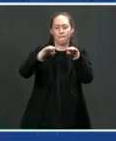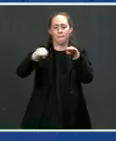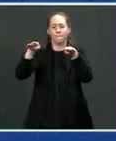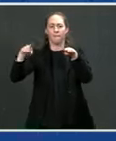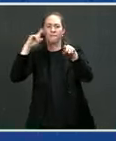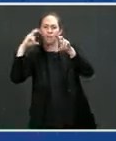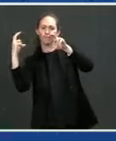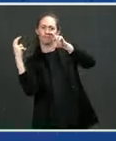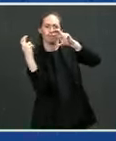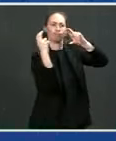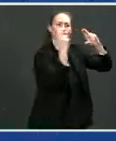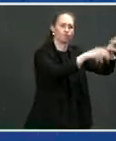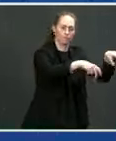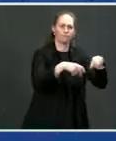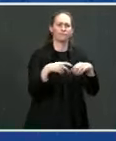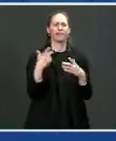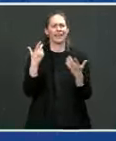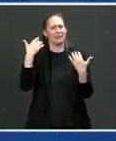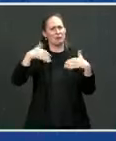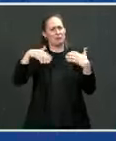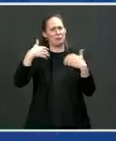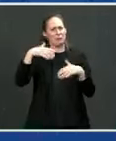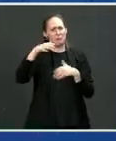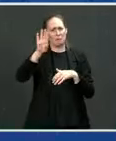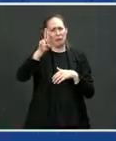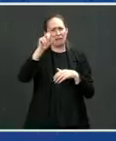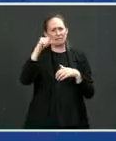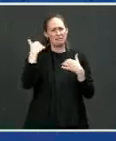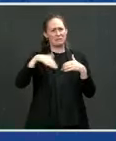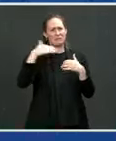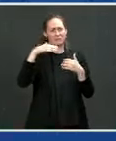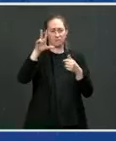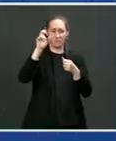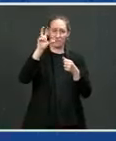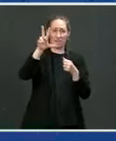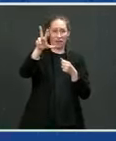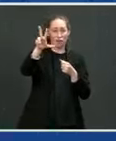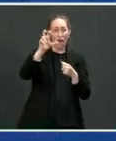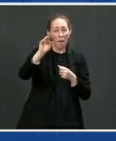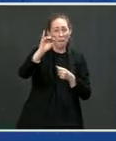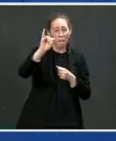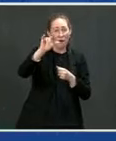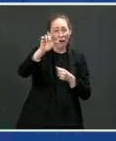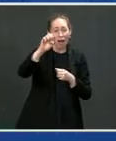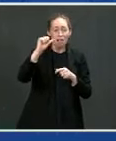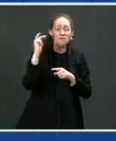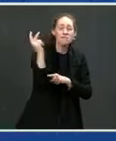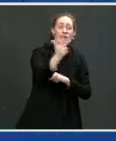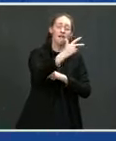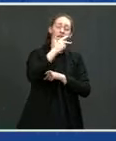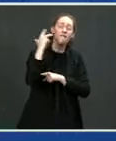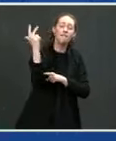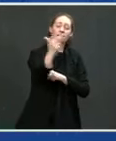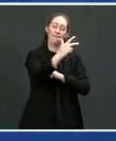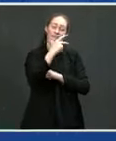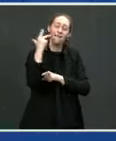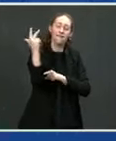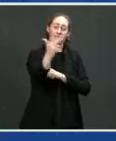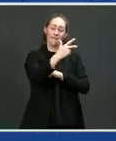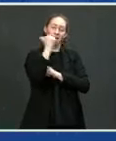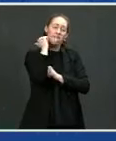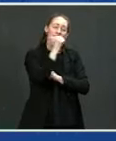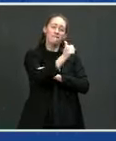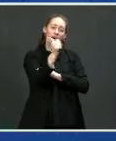job. They need to go 300 miles a day every single day. So we in these in our battery systems,